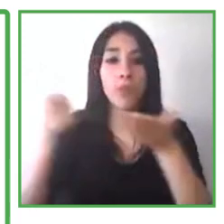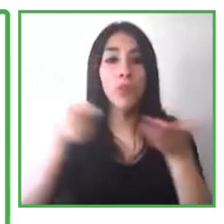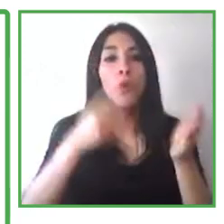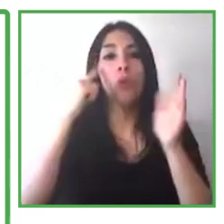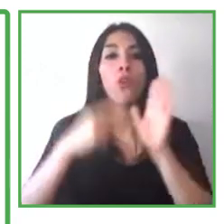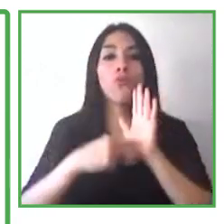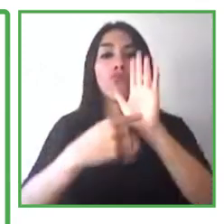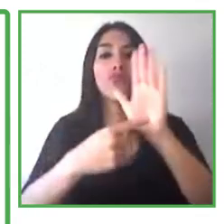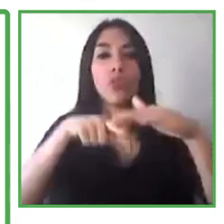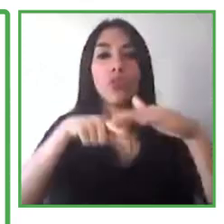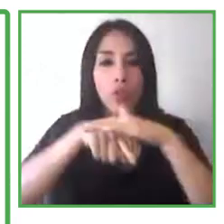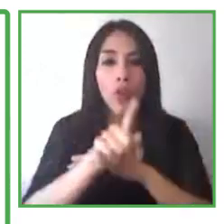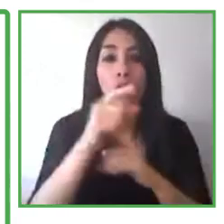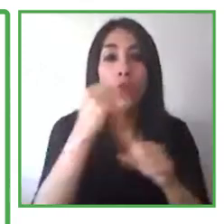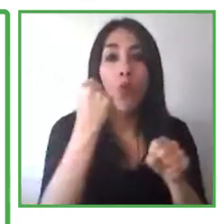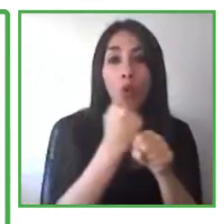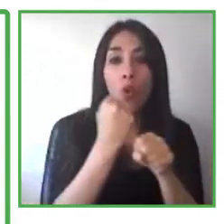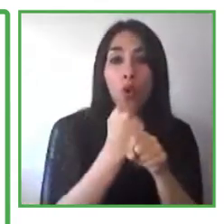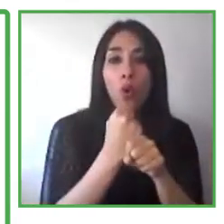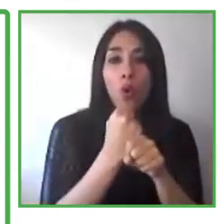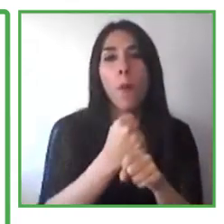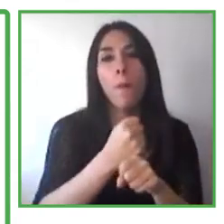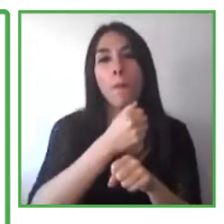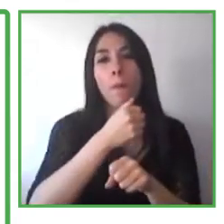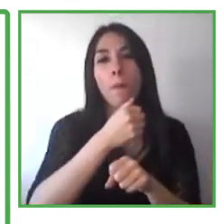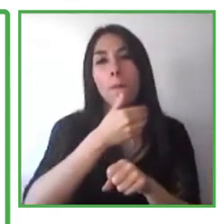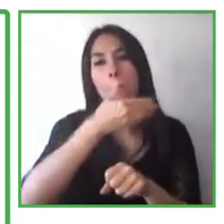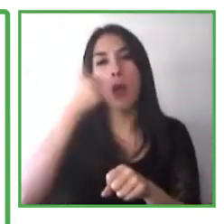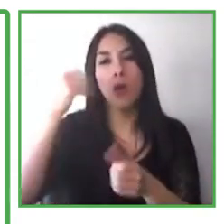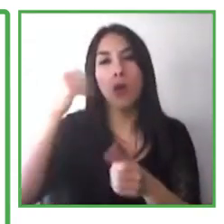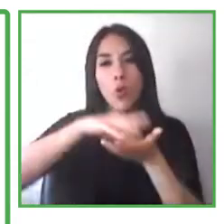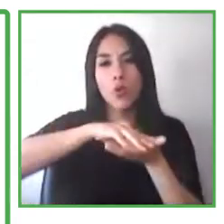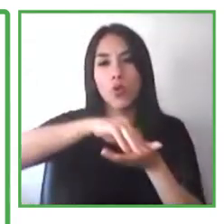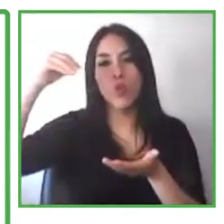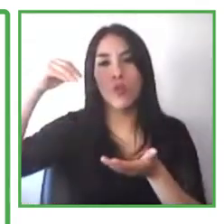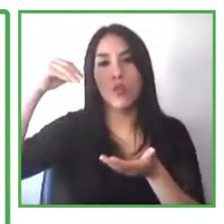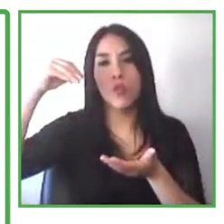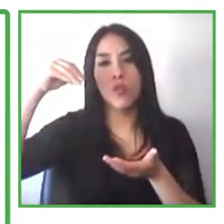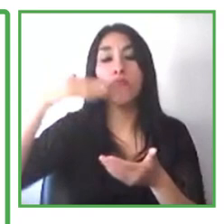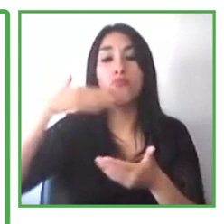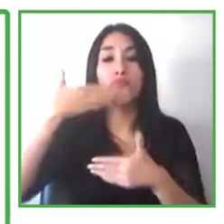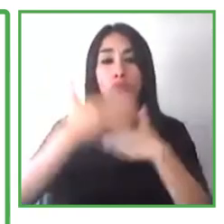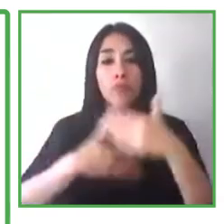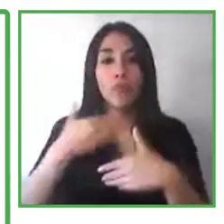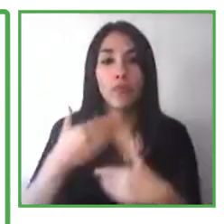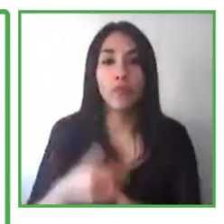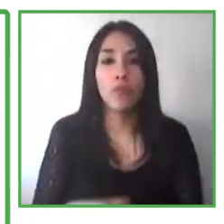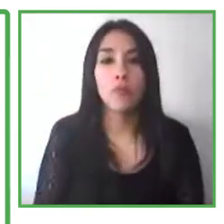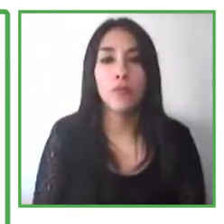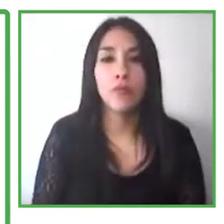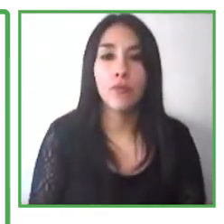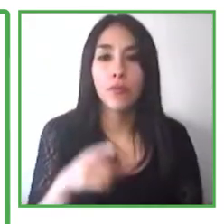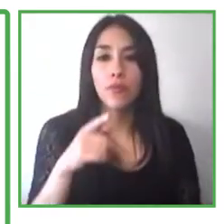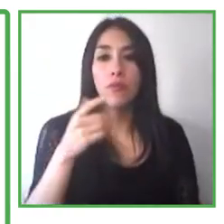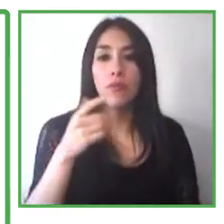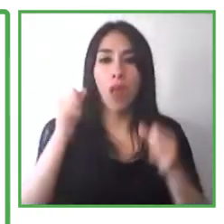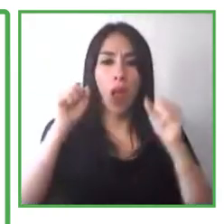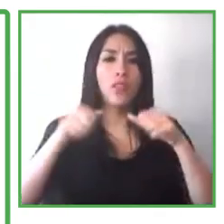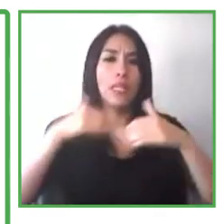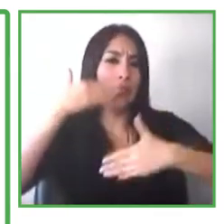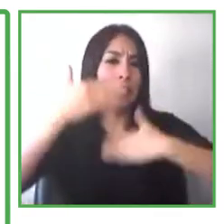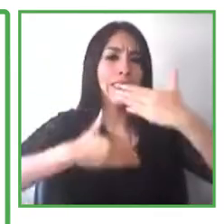is really working for us. And it's a process that we're trying to replicate now around the world. So my experience is that